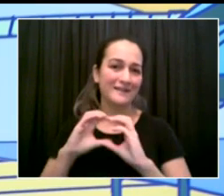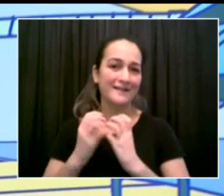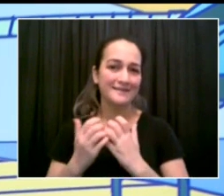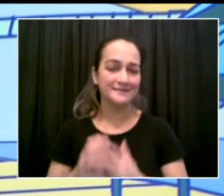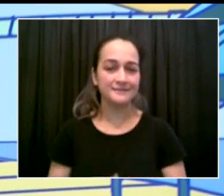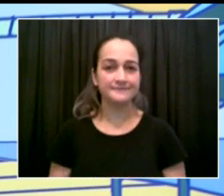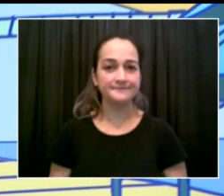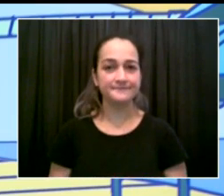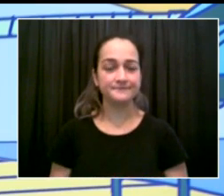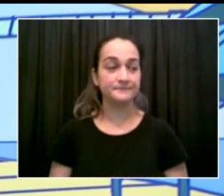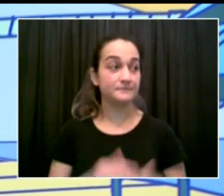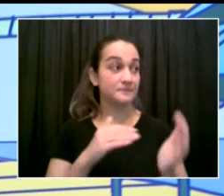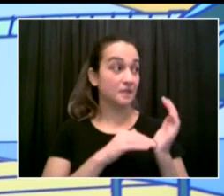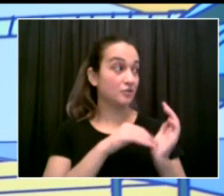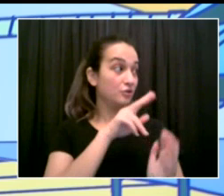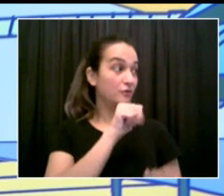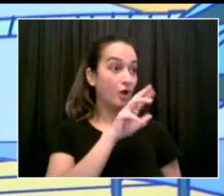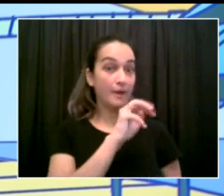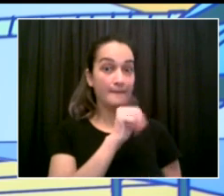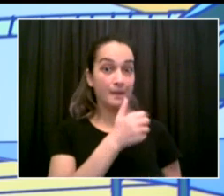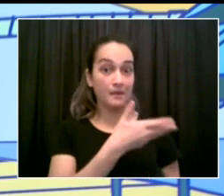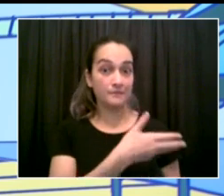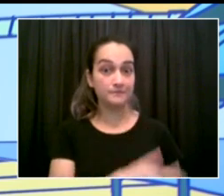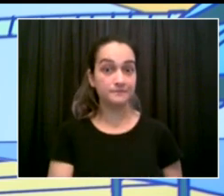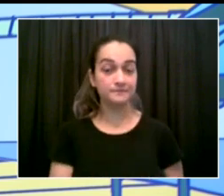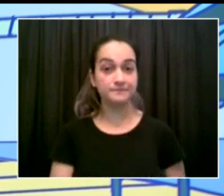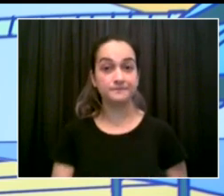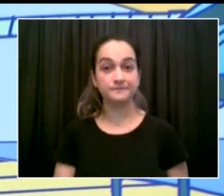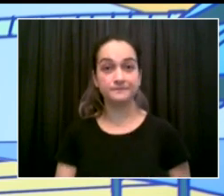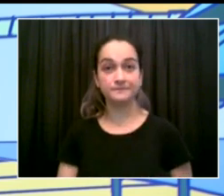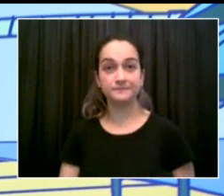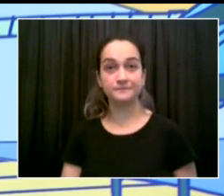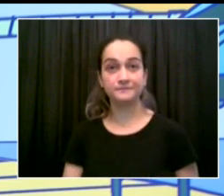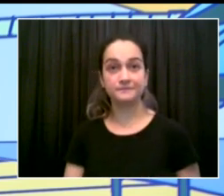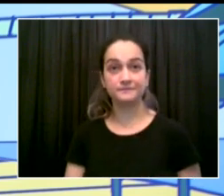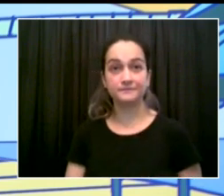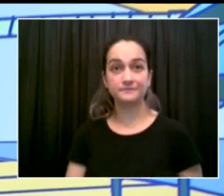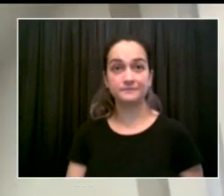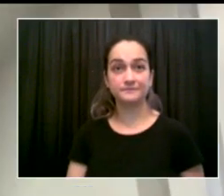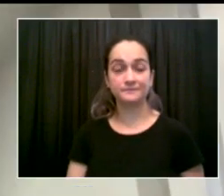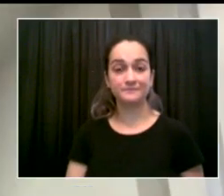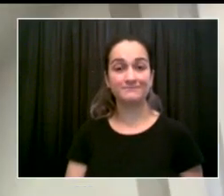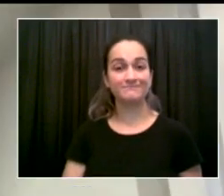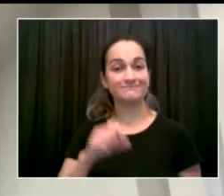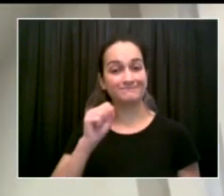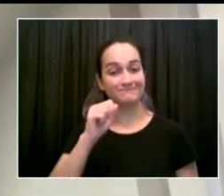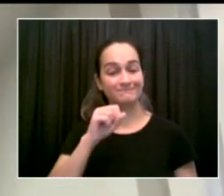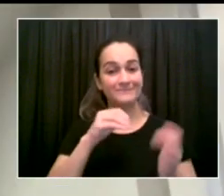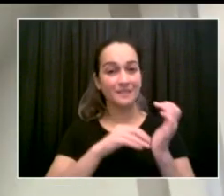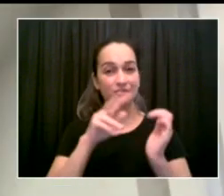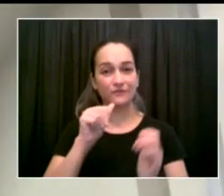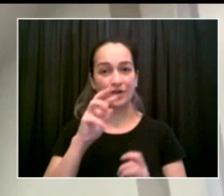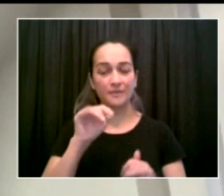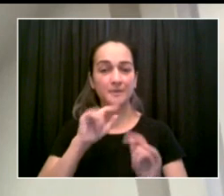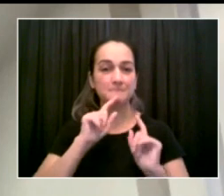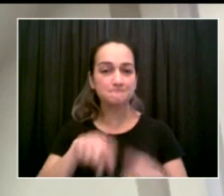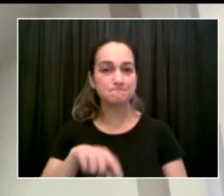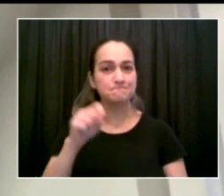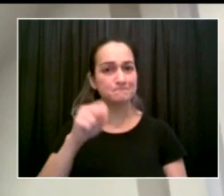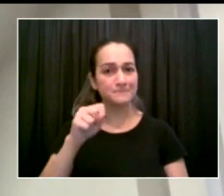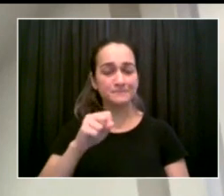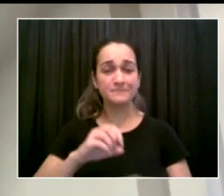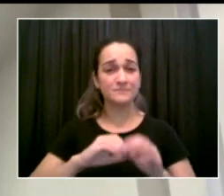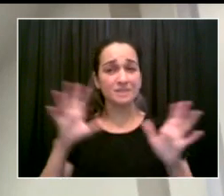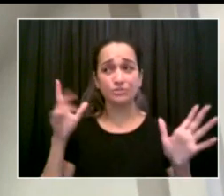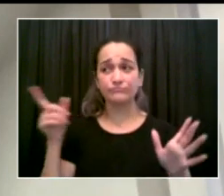Well, just to clarify that the reporter is correct that we have chosen an approach that is more conservative than